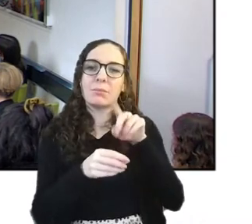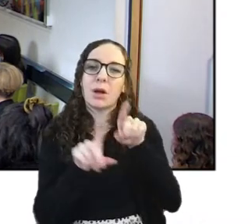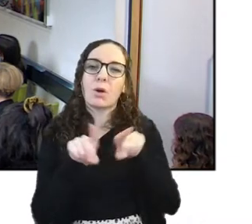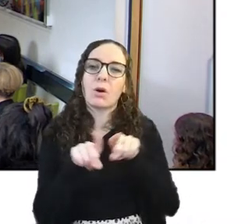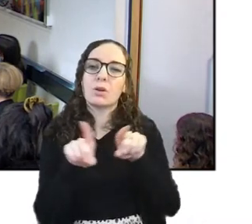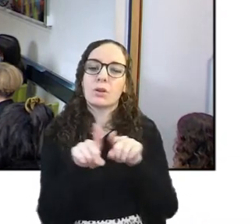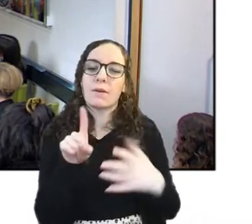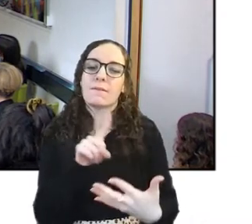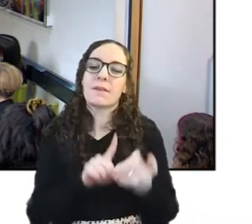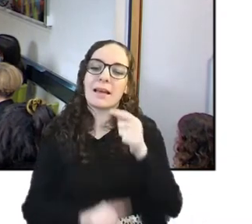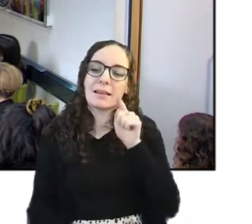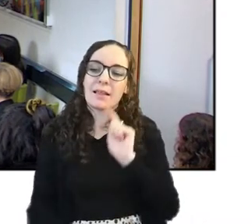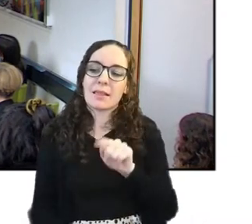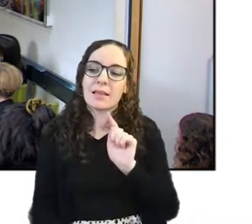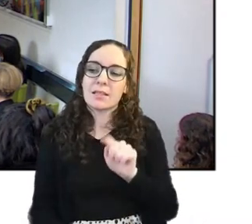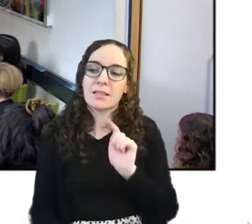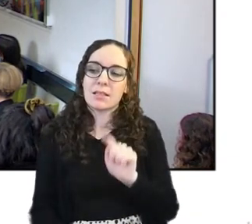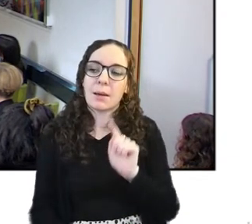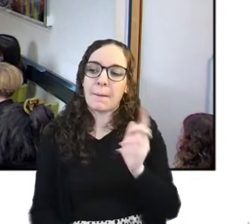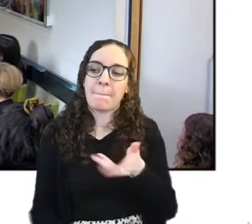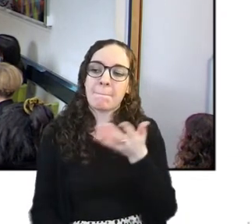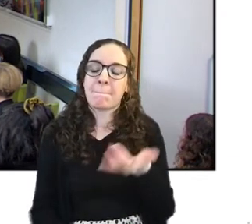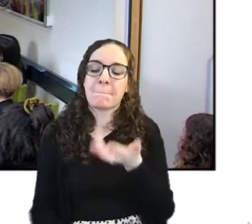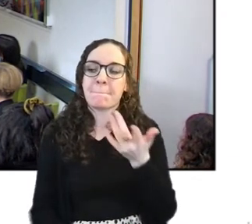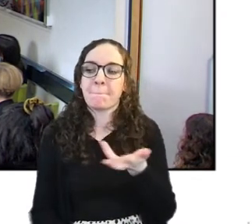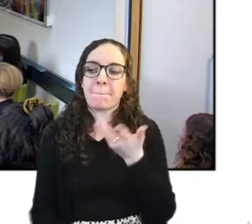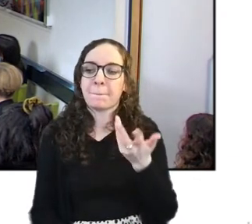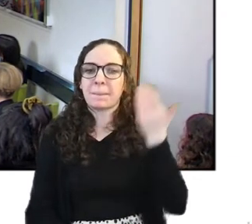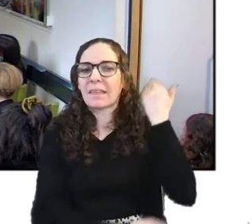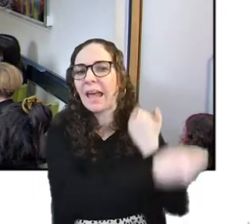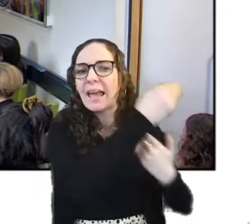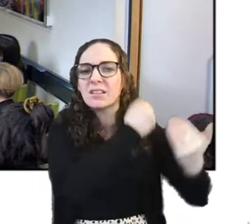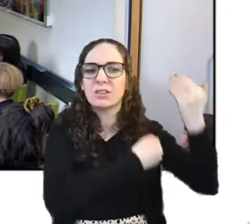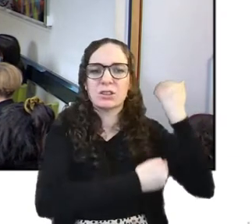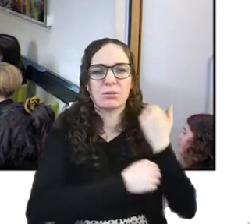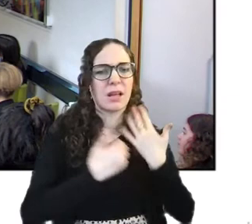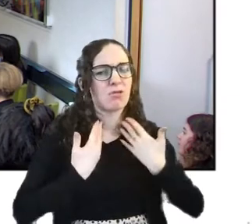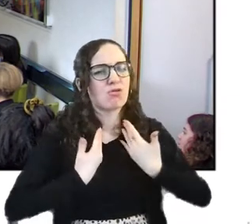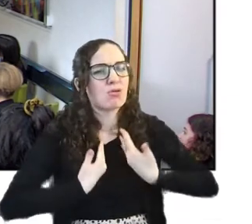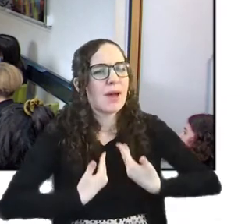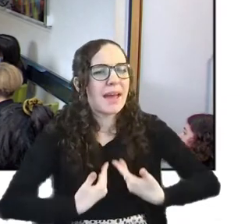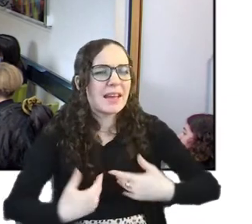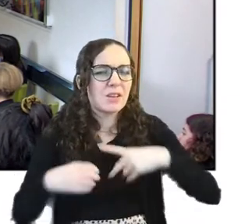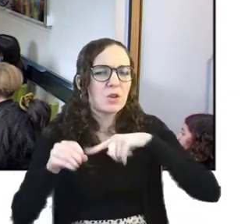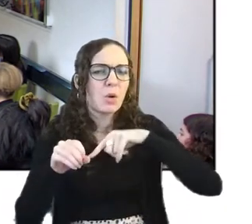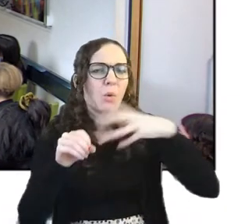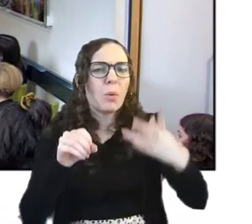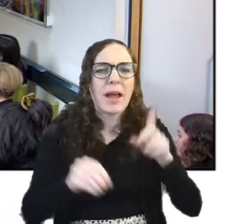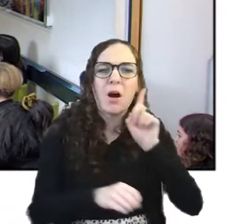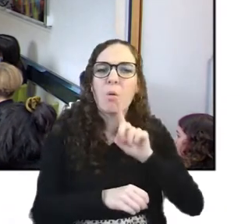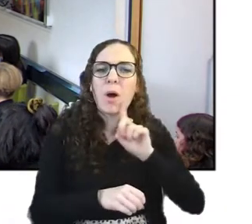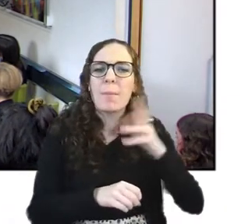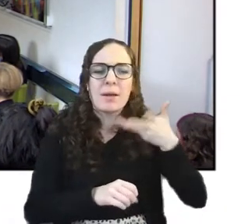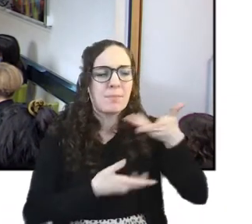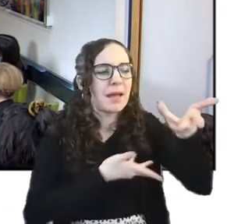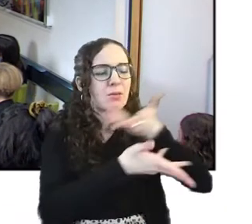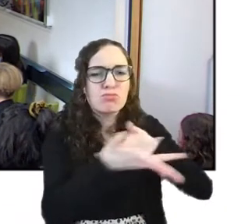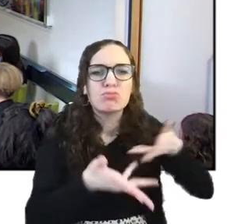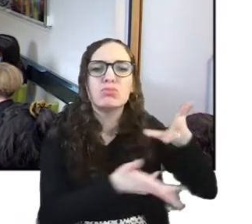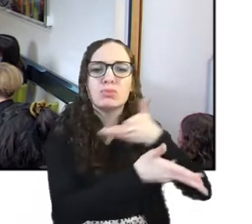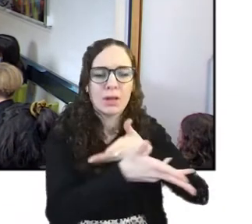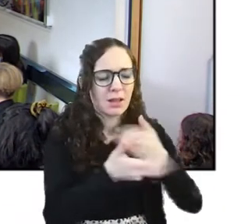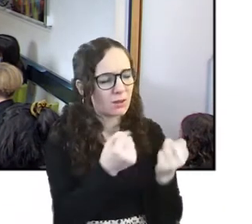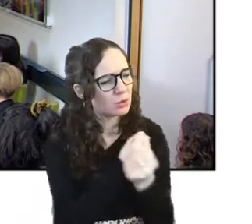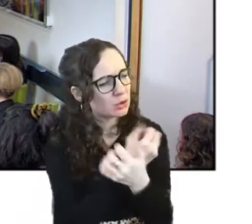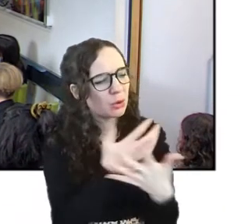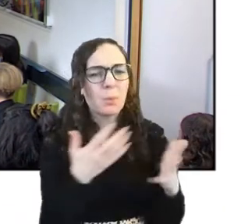incredible rich history of correspondence between queer women and like there's so much joy in it